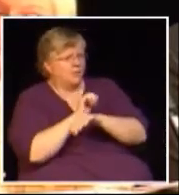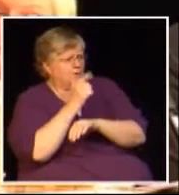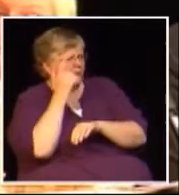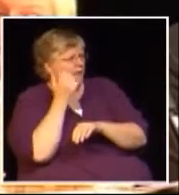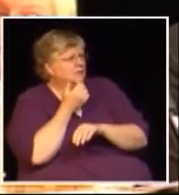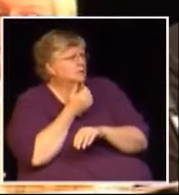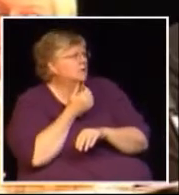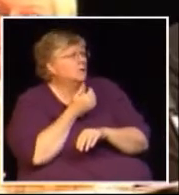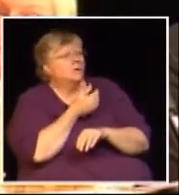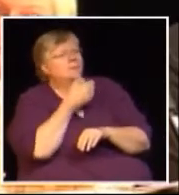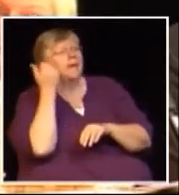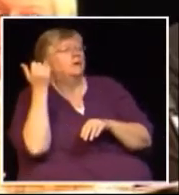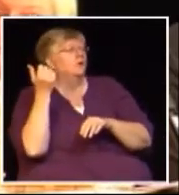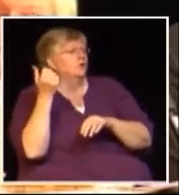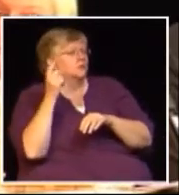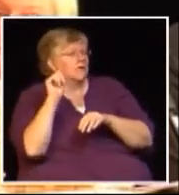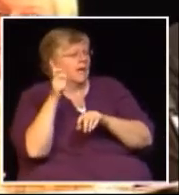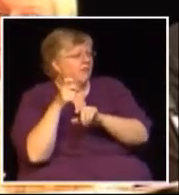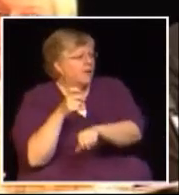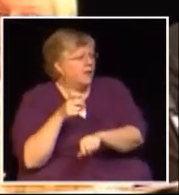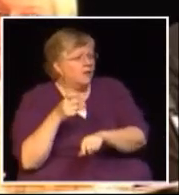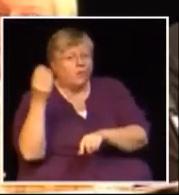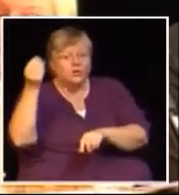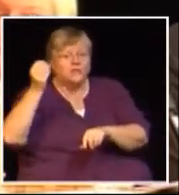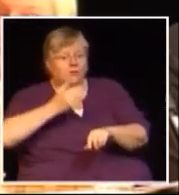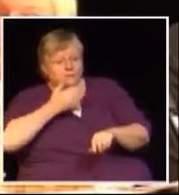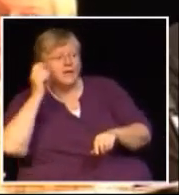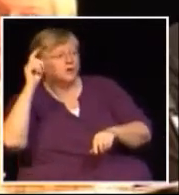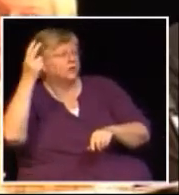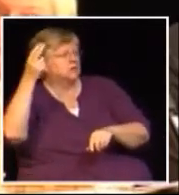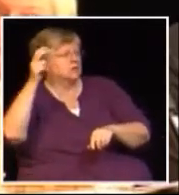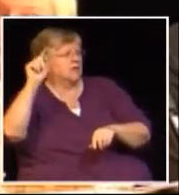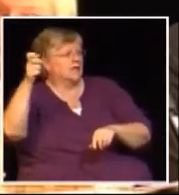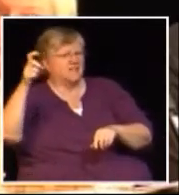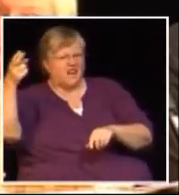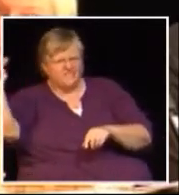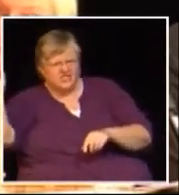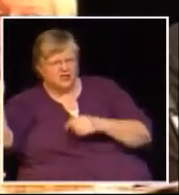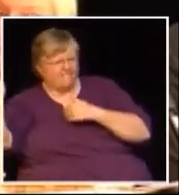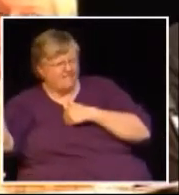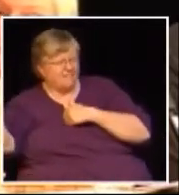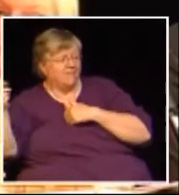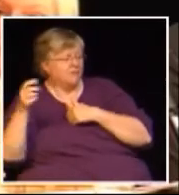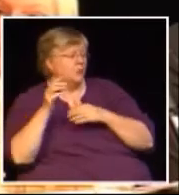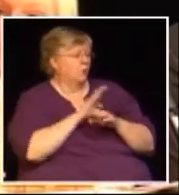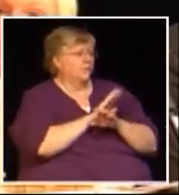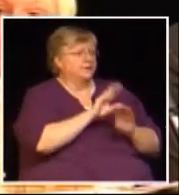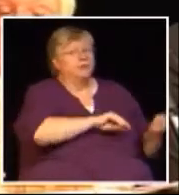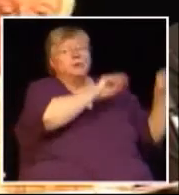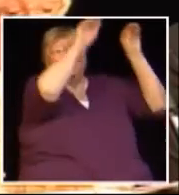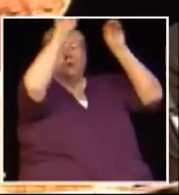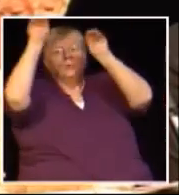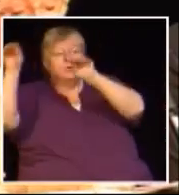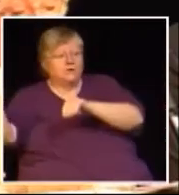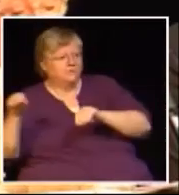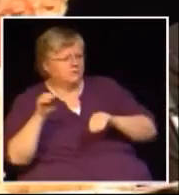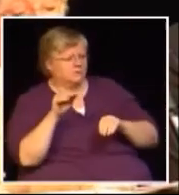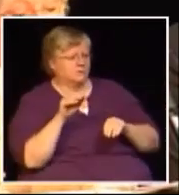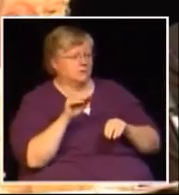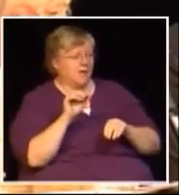jobs going to Alberta or to Ontario because they have an HST so so it is important that